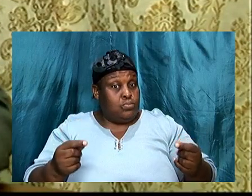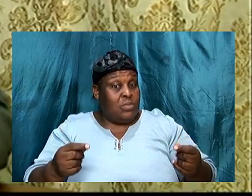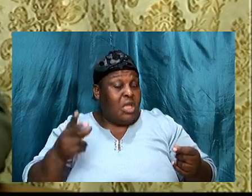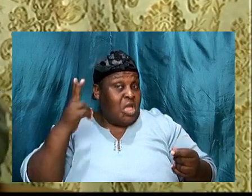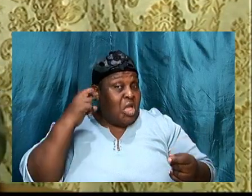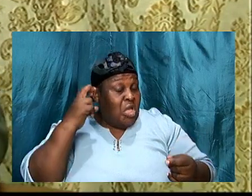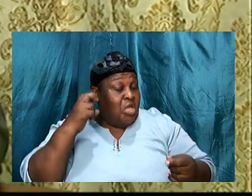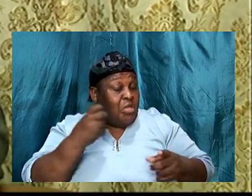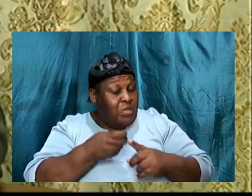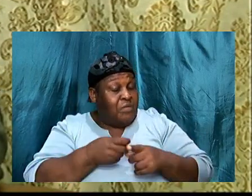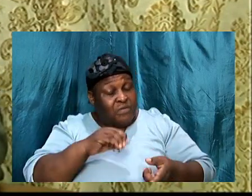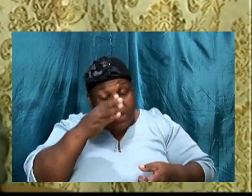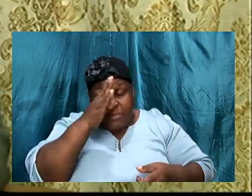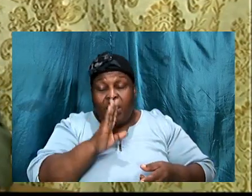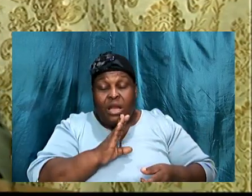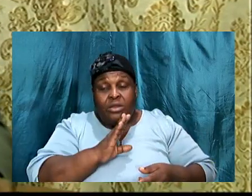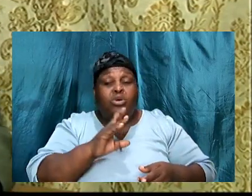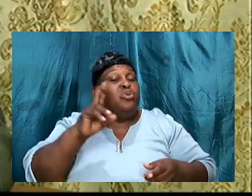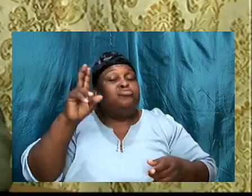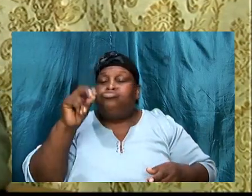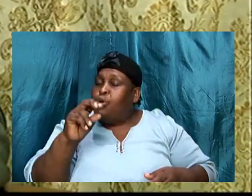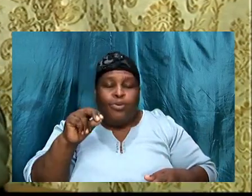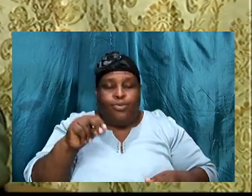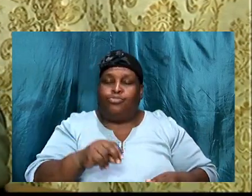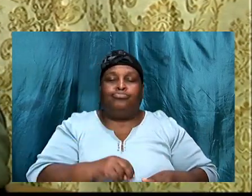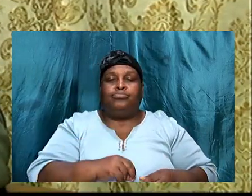from God, and this is, no, you didn't hear from God,